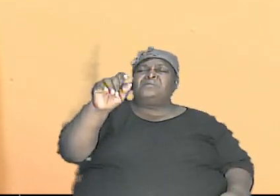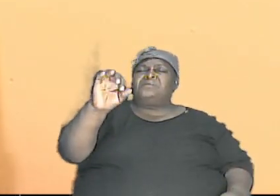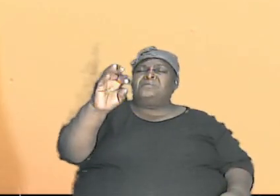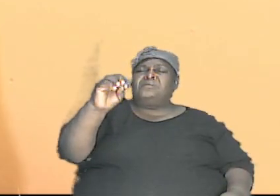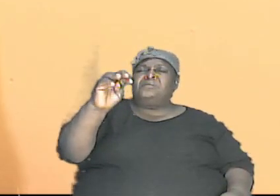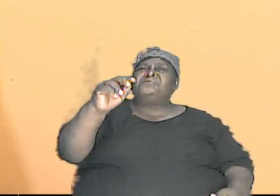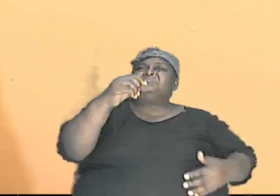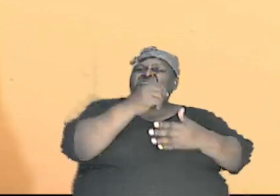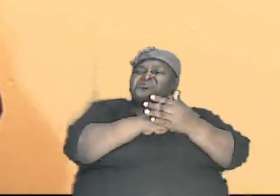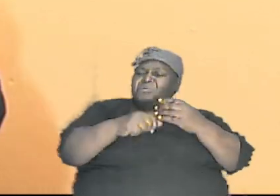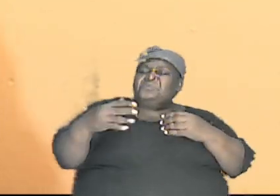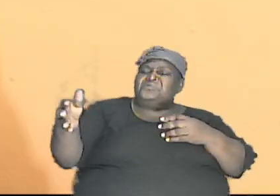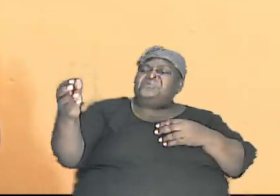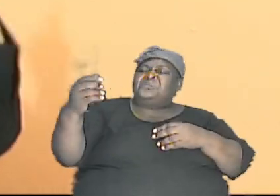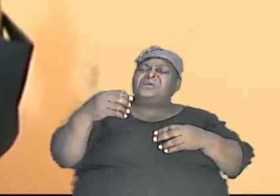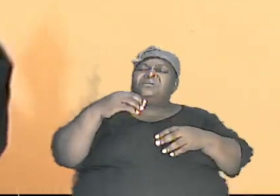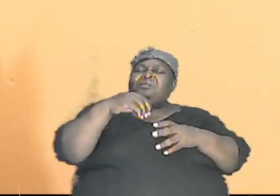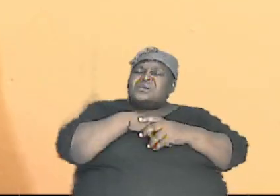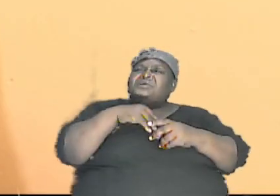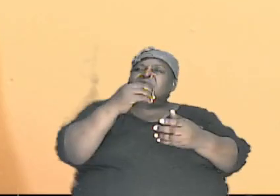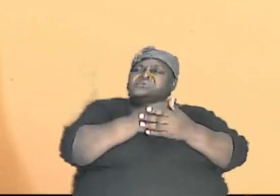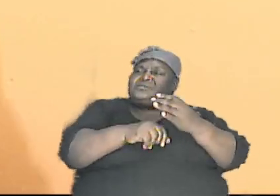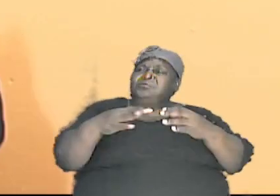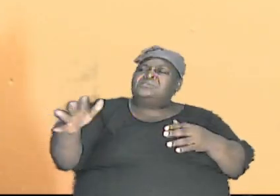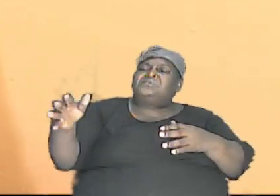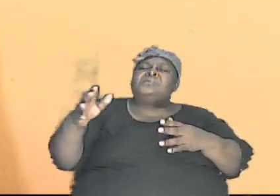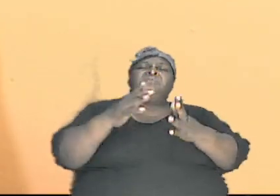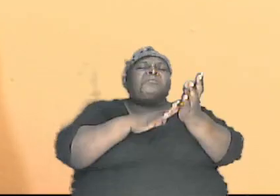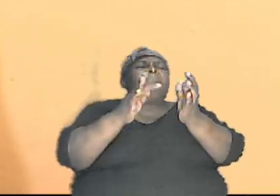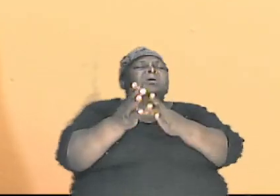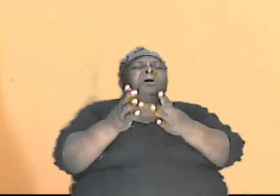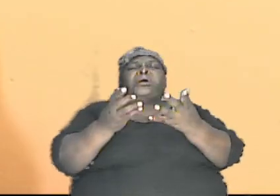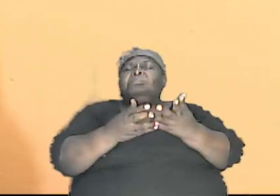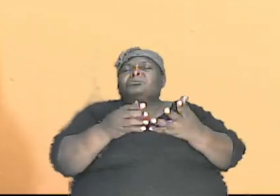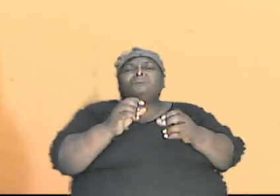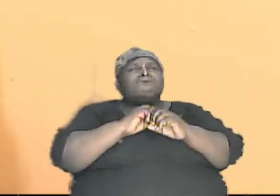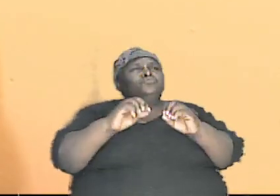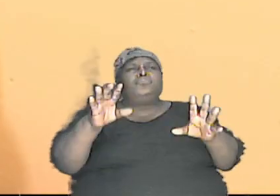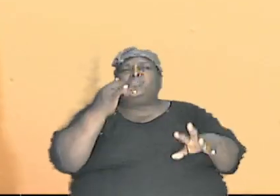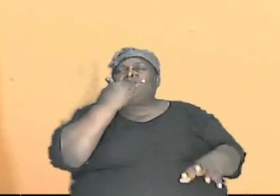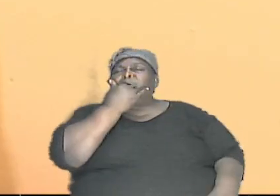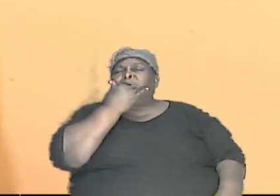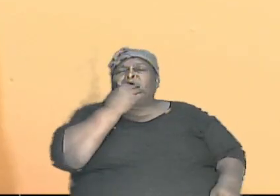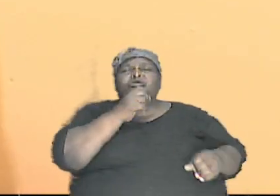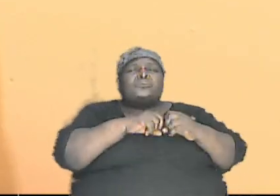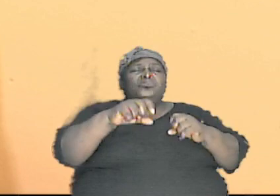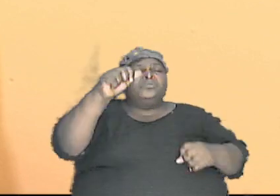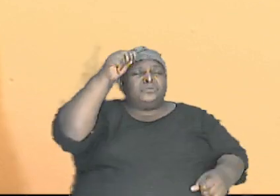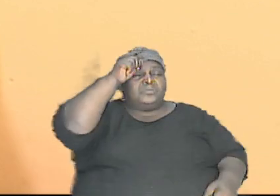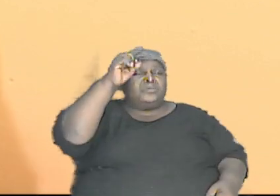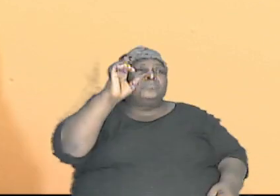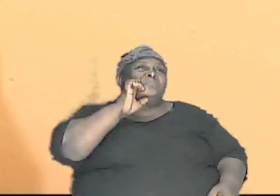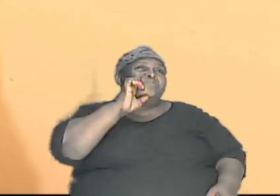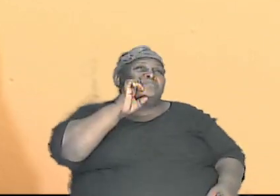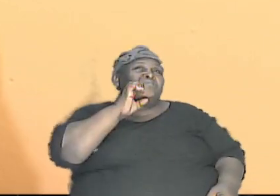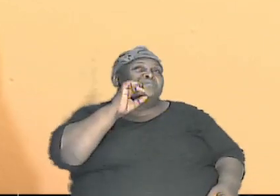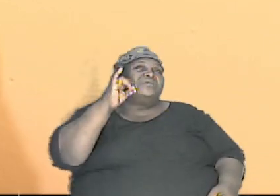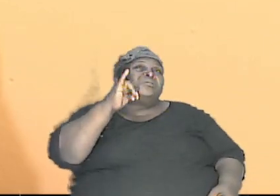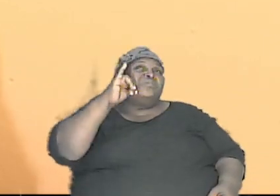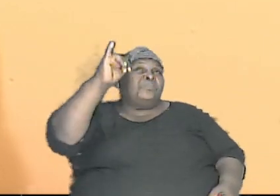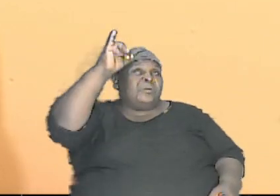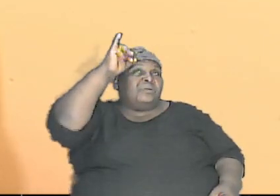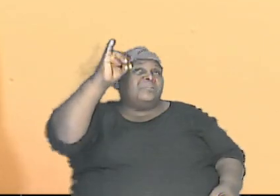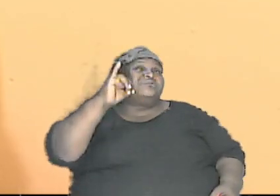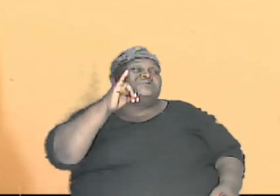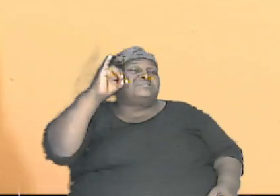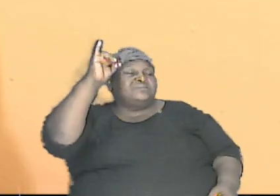into something no the Bible is not wrong never wrong and so Adam and Eve is the four parents and